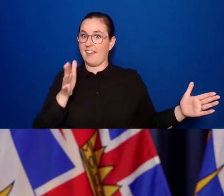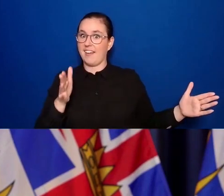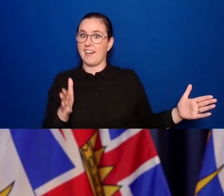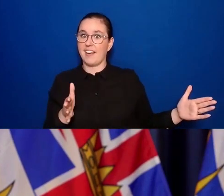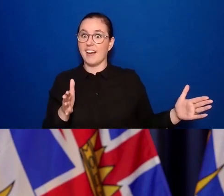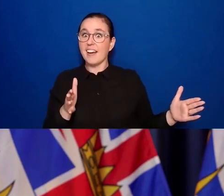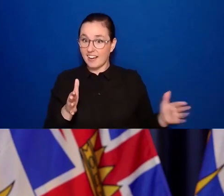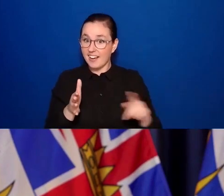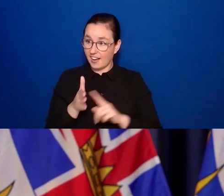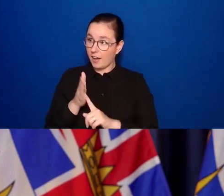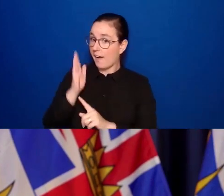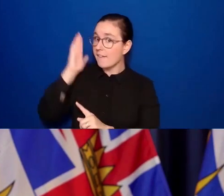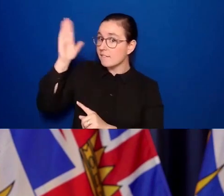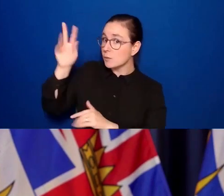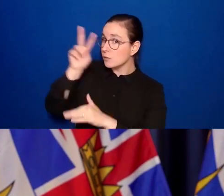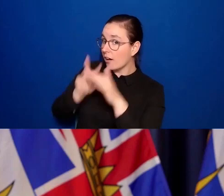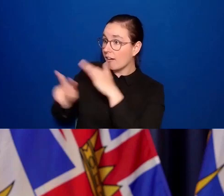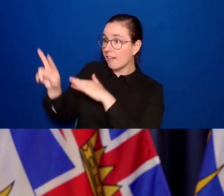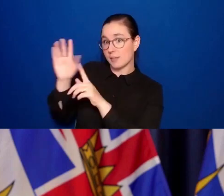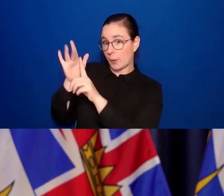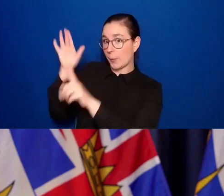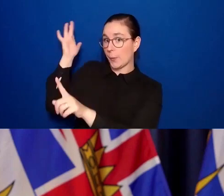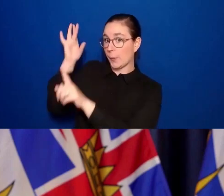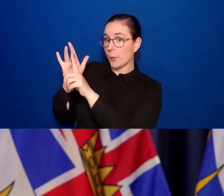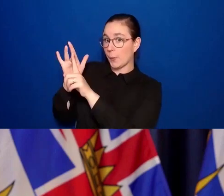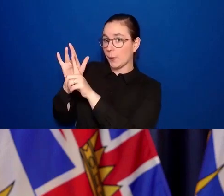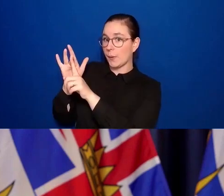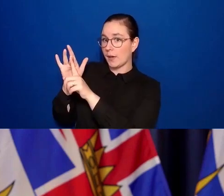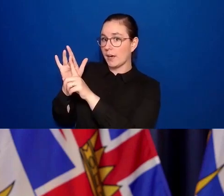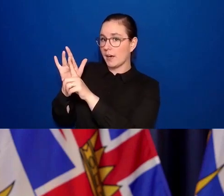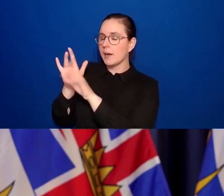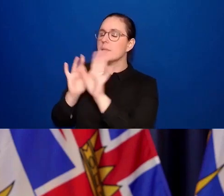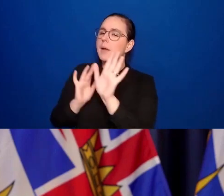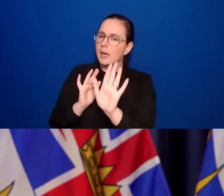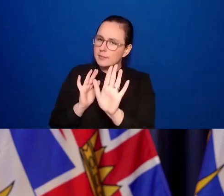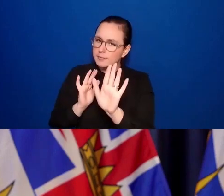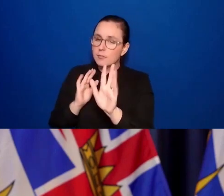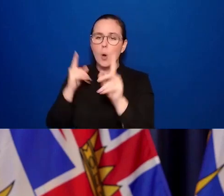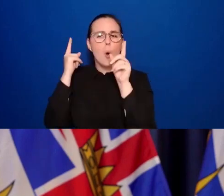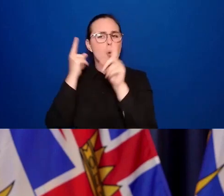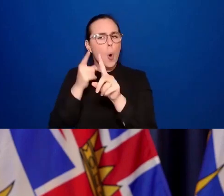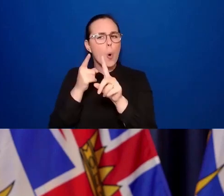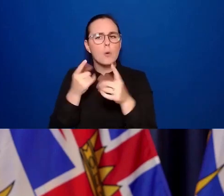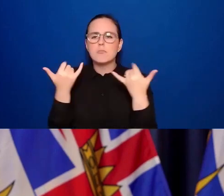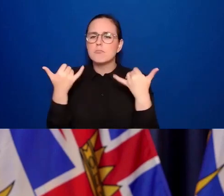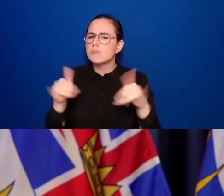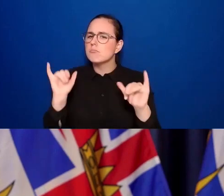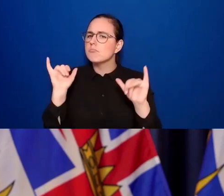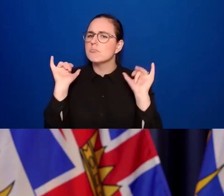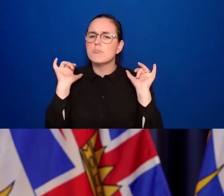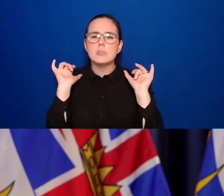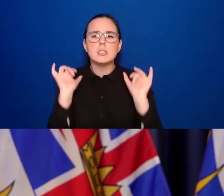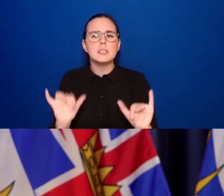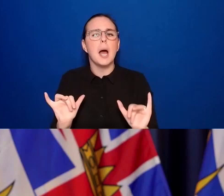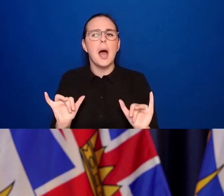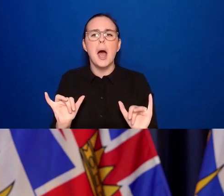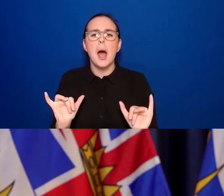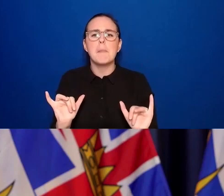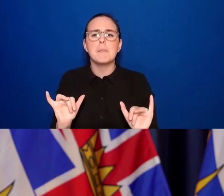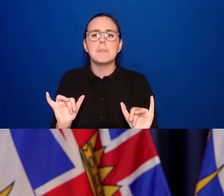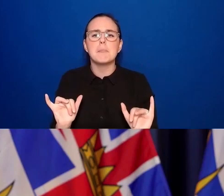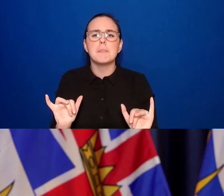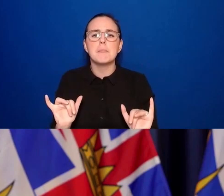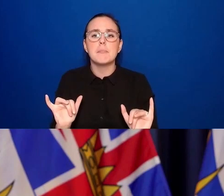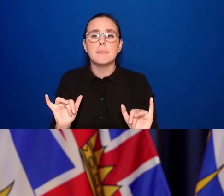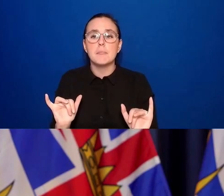a tributary off in another direction. But the goal is the same. The objectives are the same. And those who want to work together to